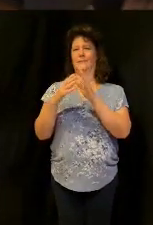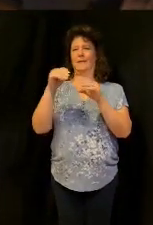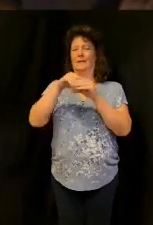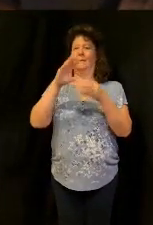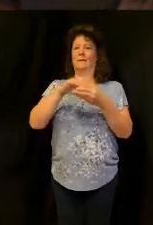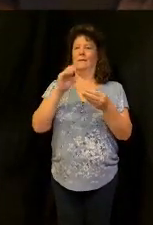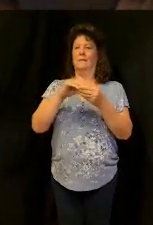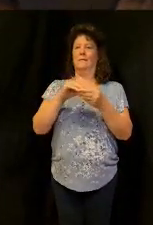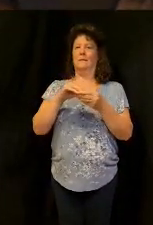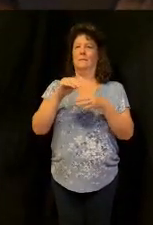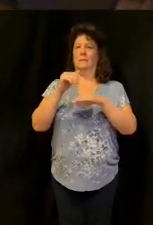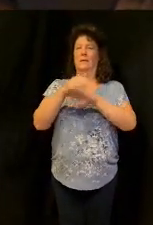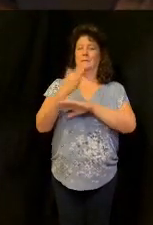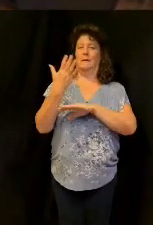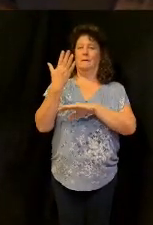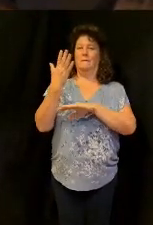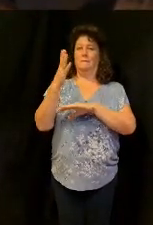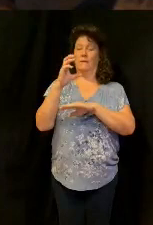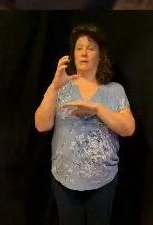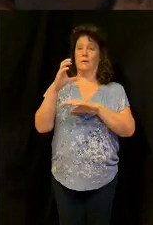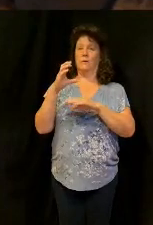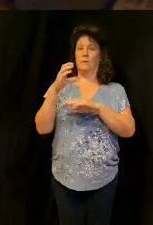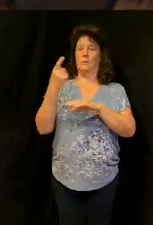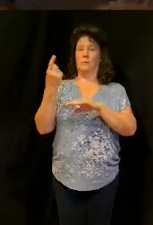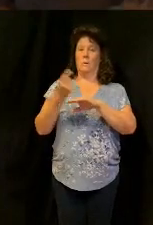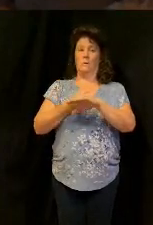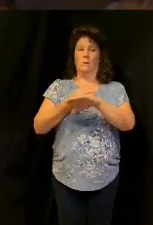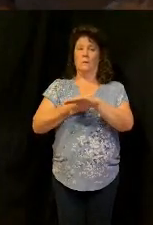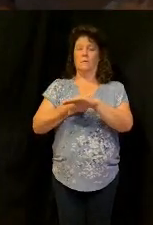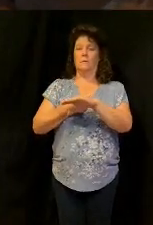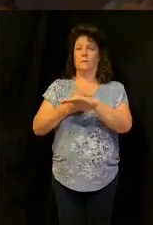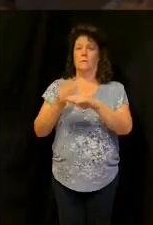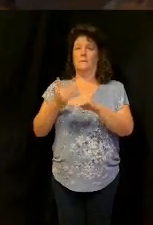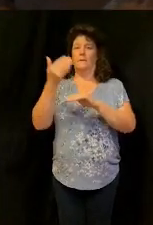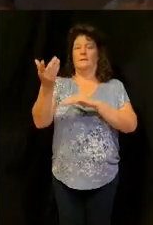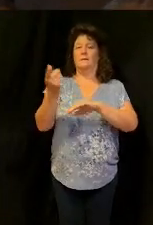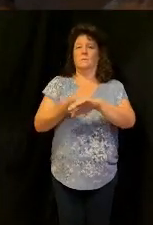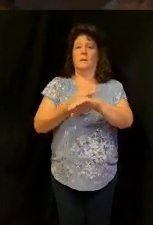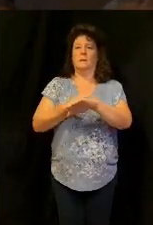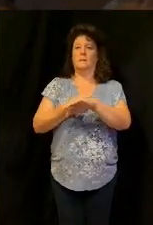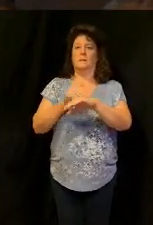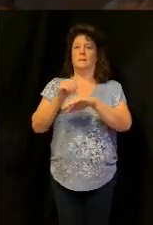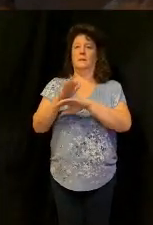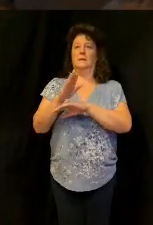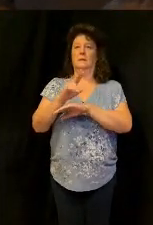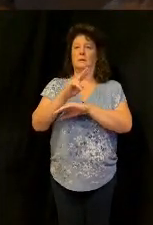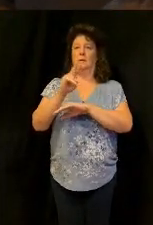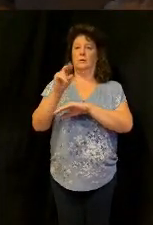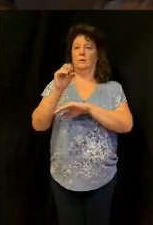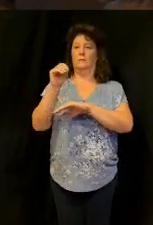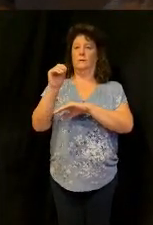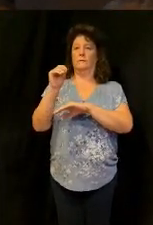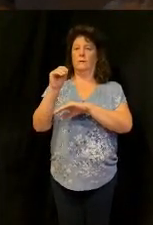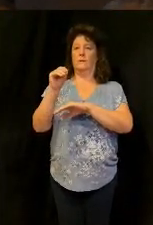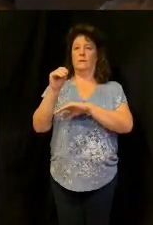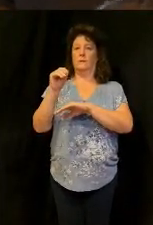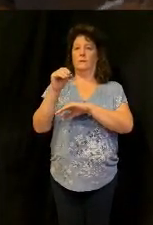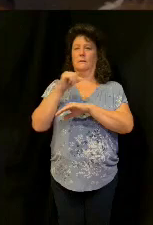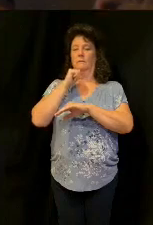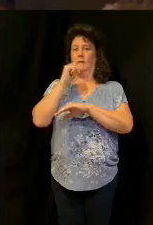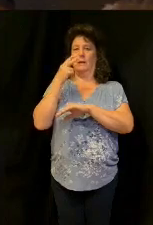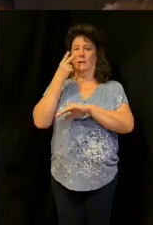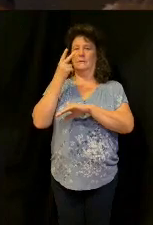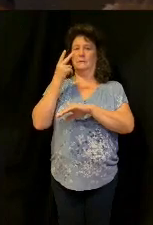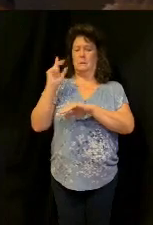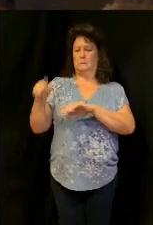me five hundred dollars one month the next month he sent two fifty but I haven't seen anything from